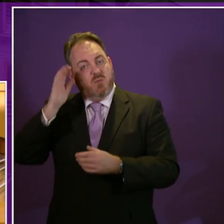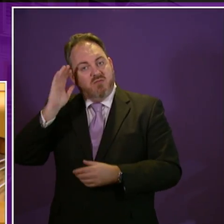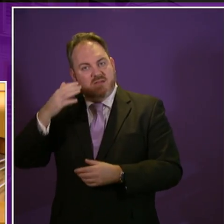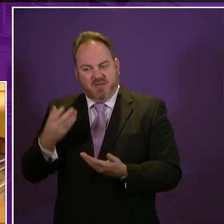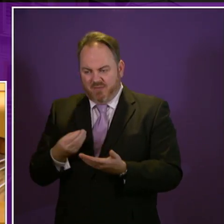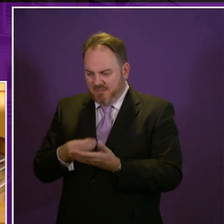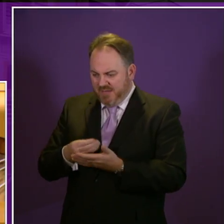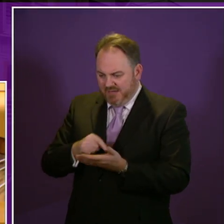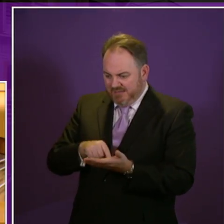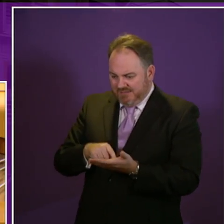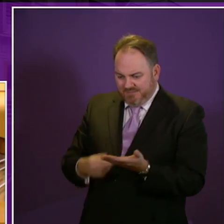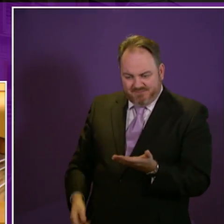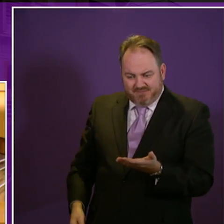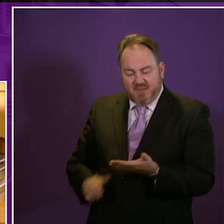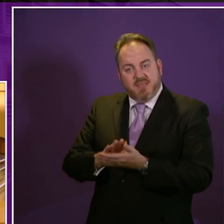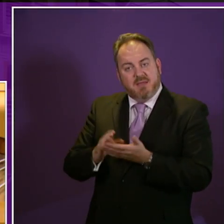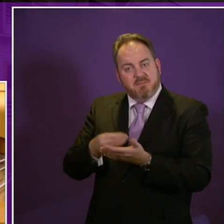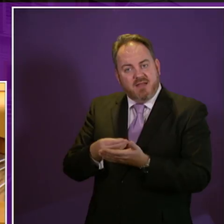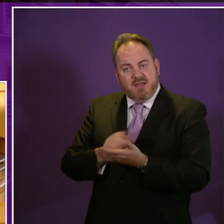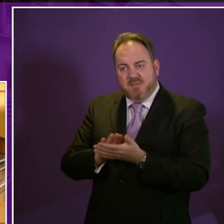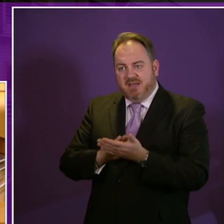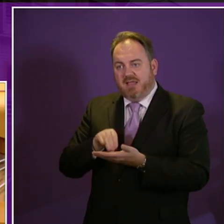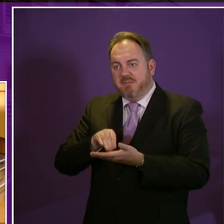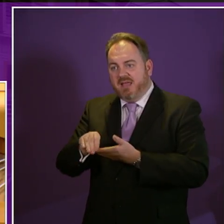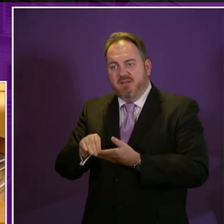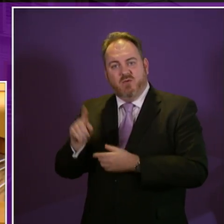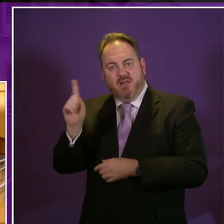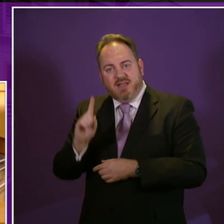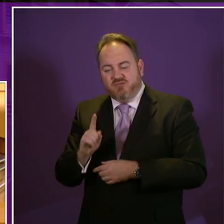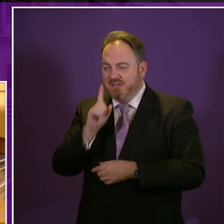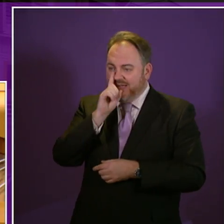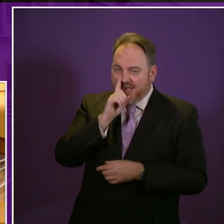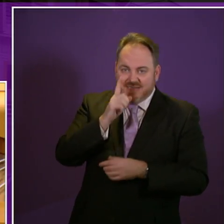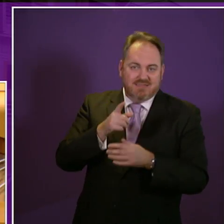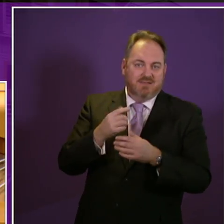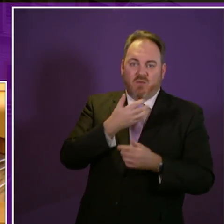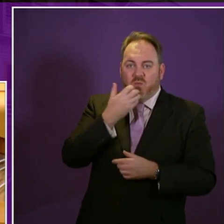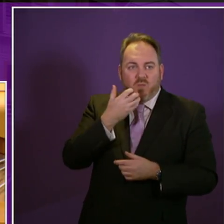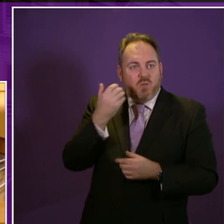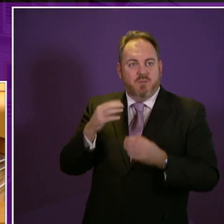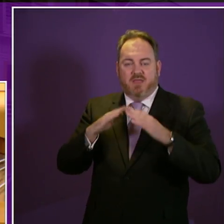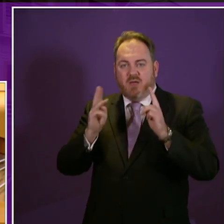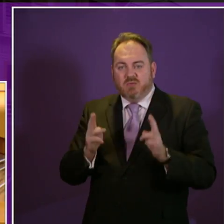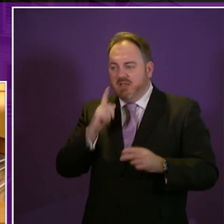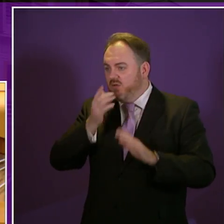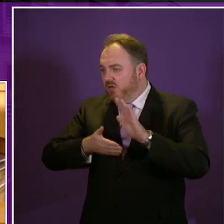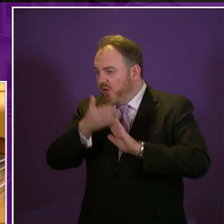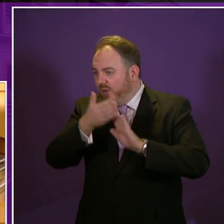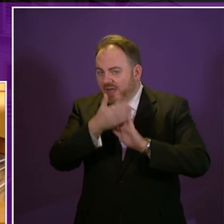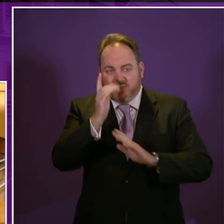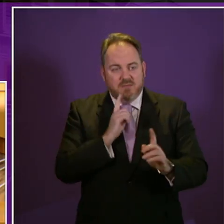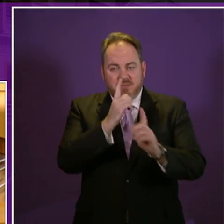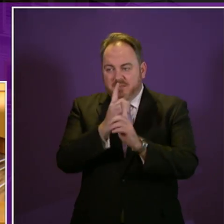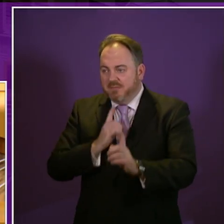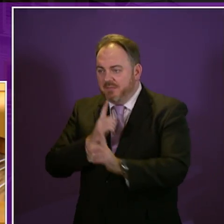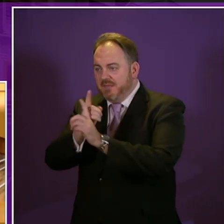money meant. It meant a warm home. It meant transport to get out of the house and spend time with others. It